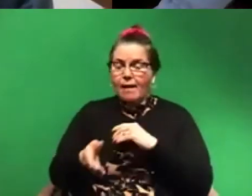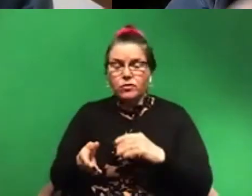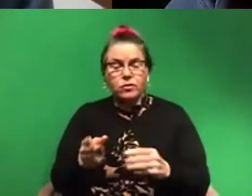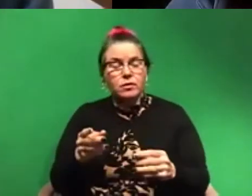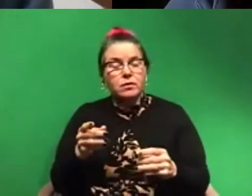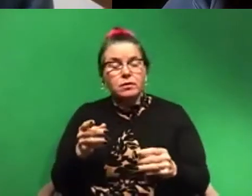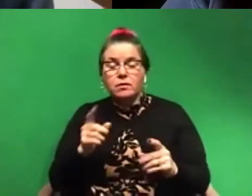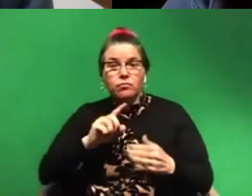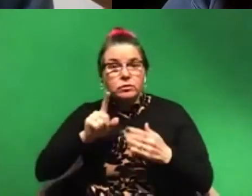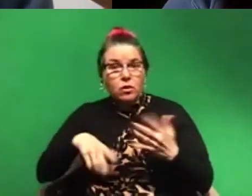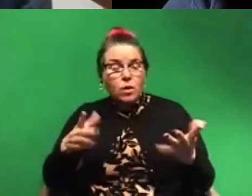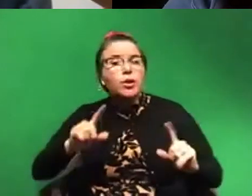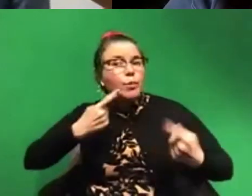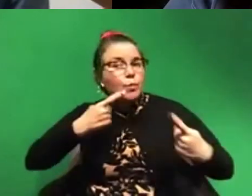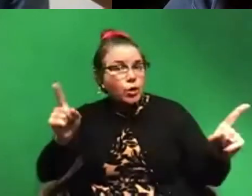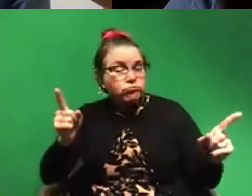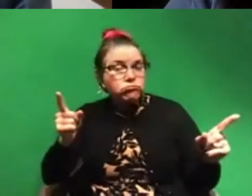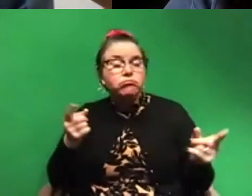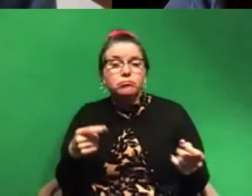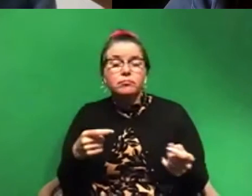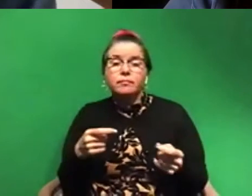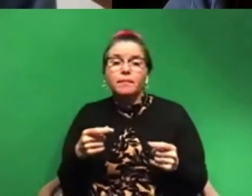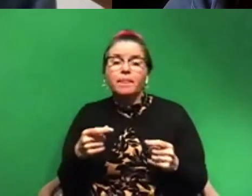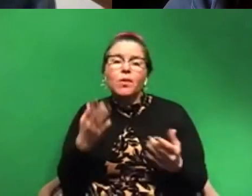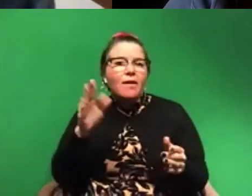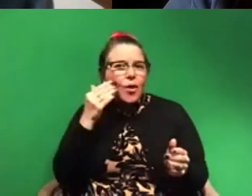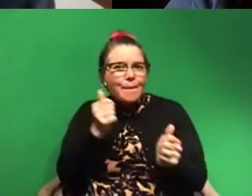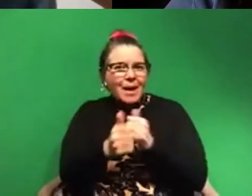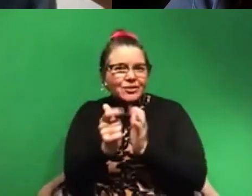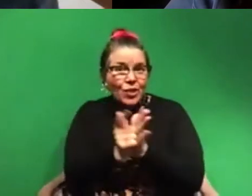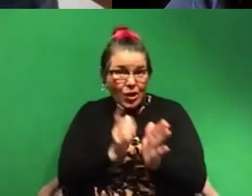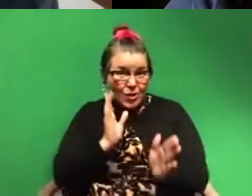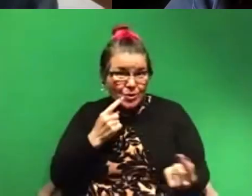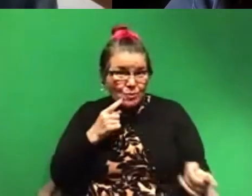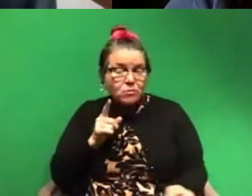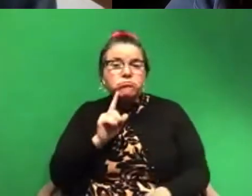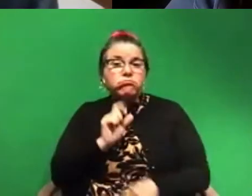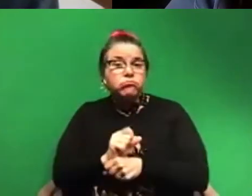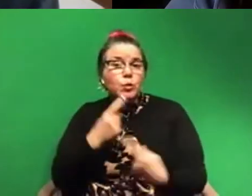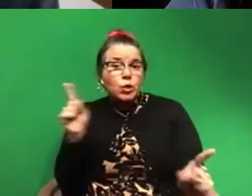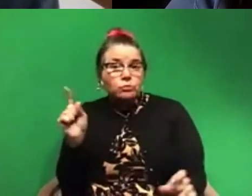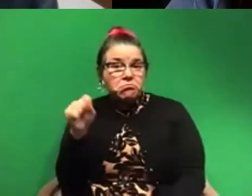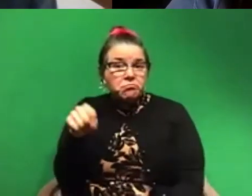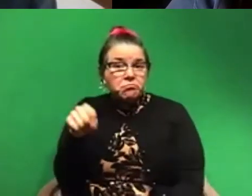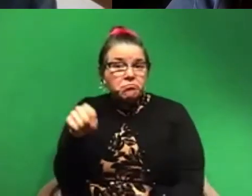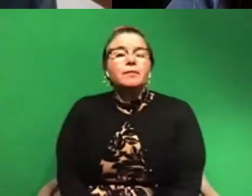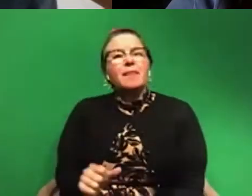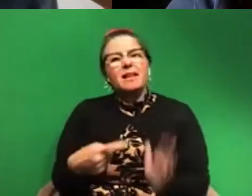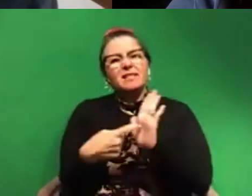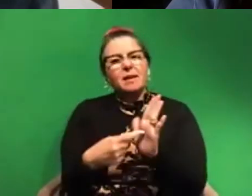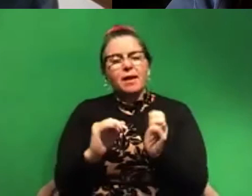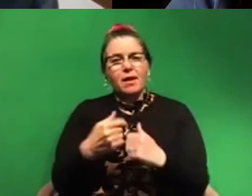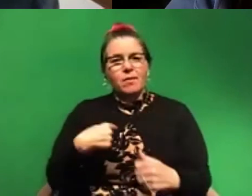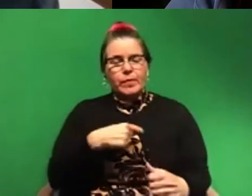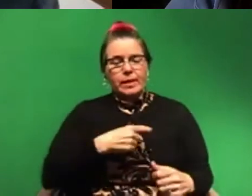an incredibly successful piece of legislation. You never know when you pass those things, is it really going to work or not? It worked. So that's an example of the way that we can really